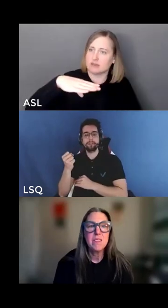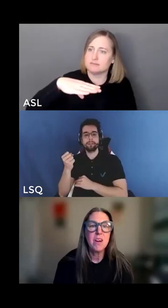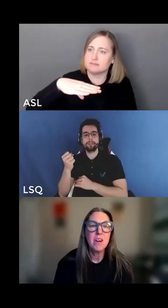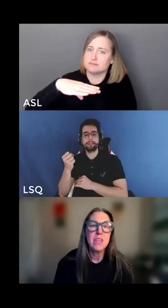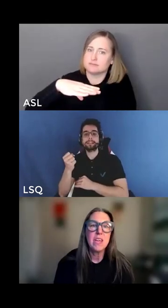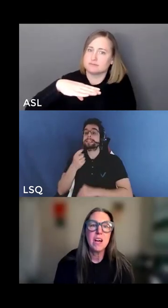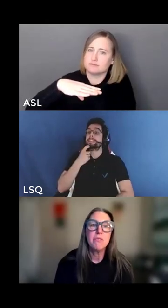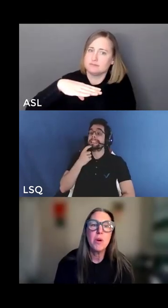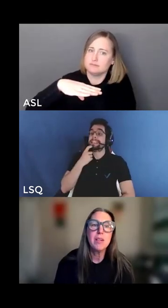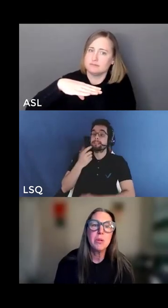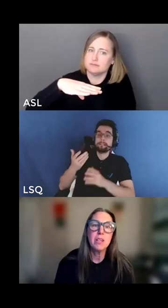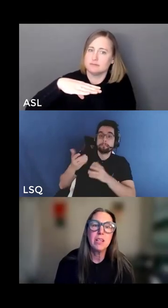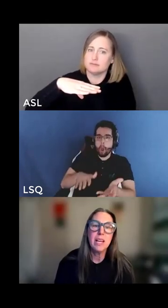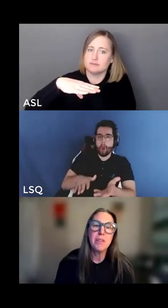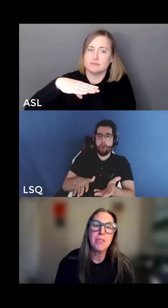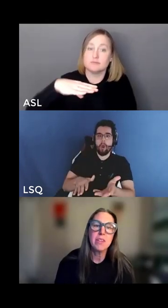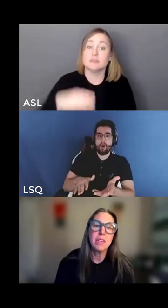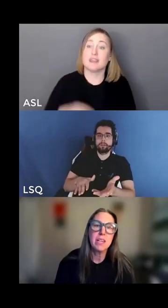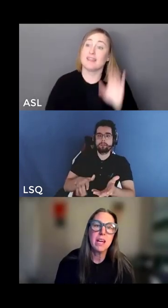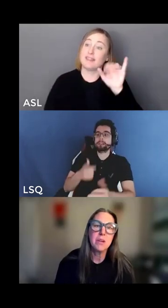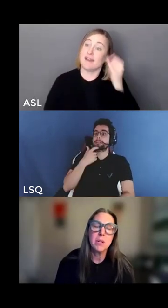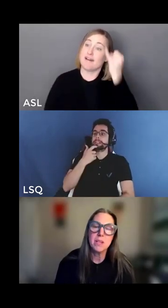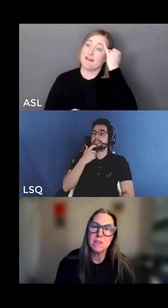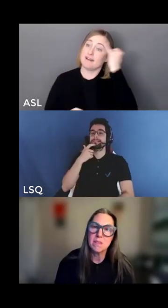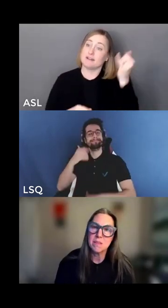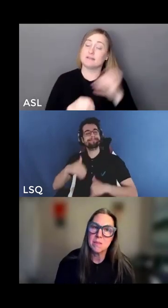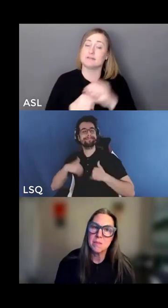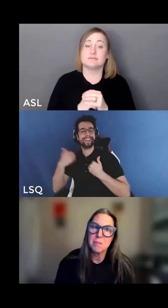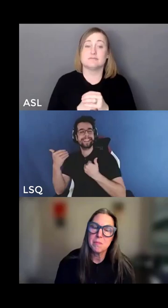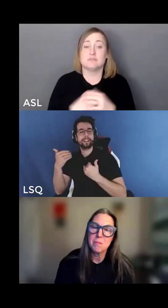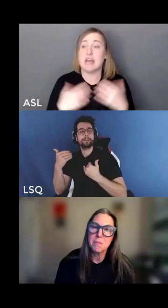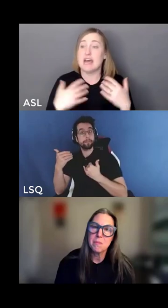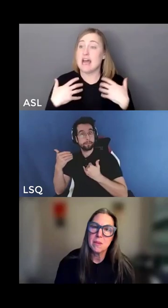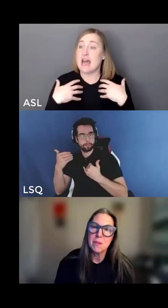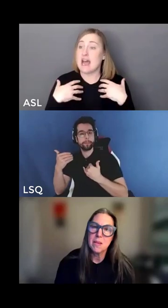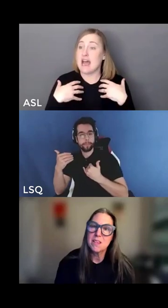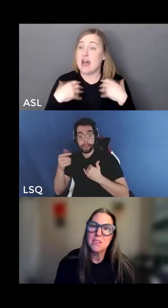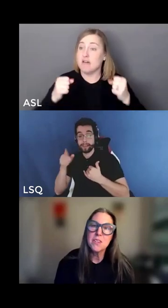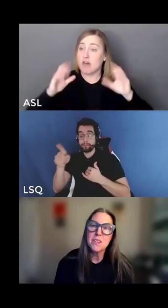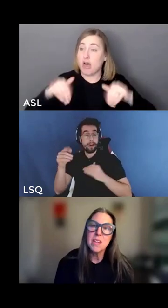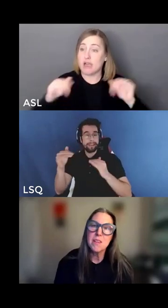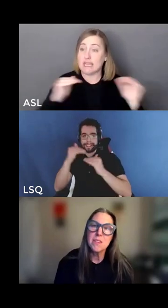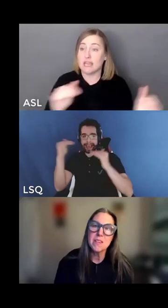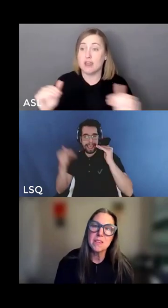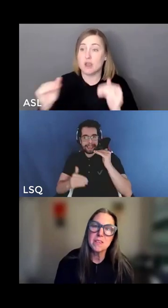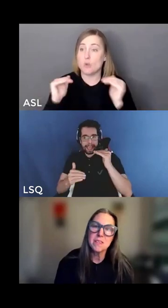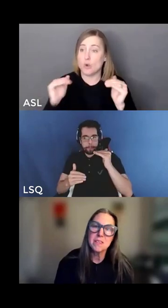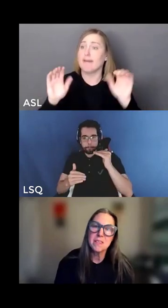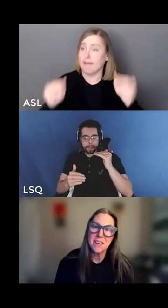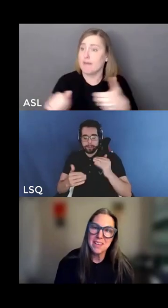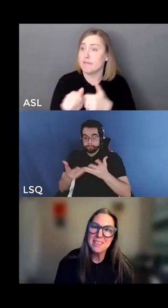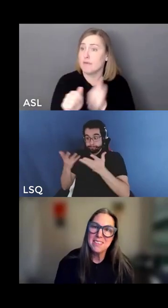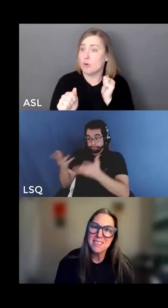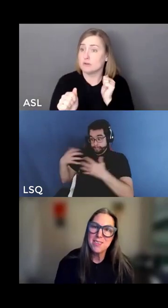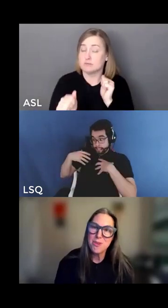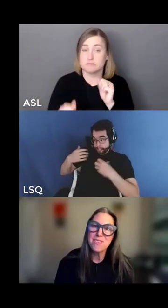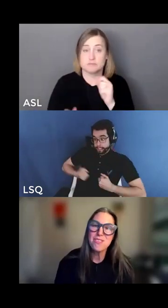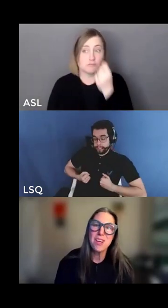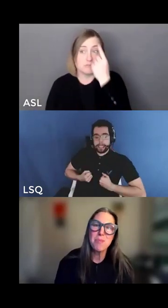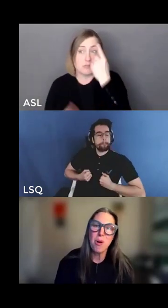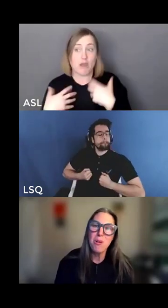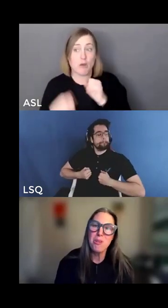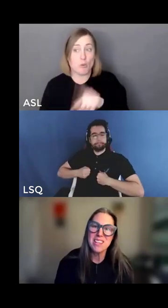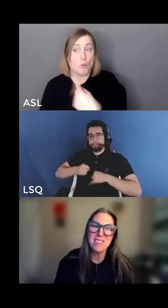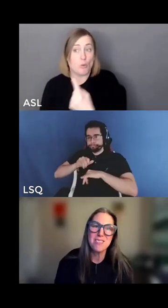these are the avoidable health inequities and it's not just health is it right these